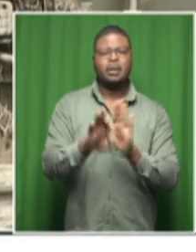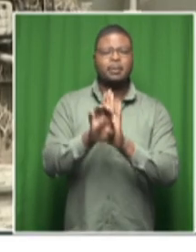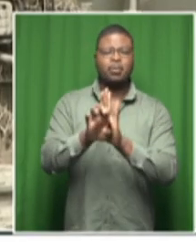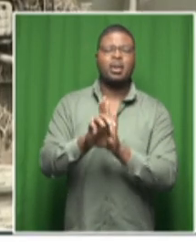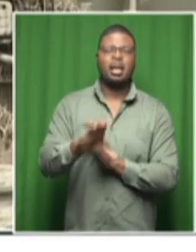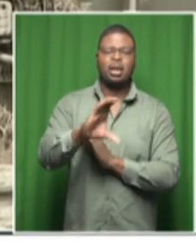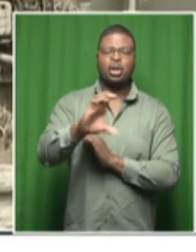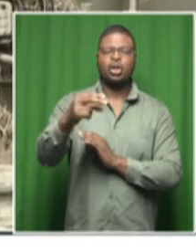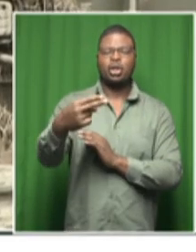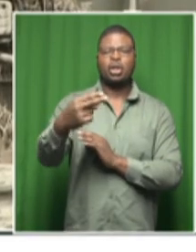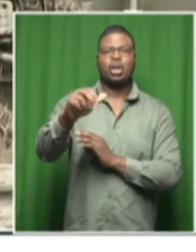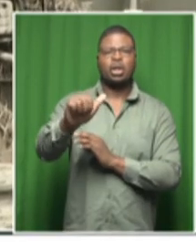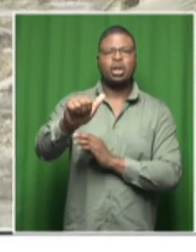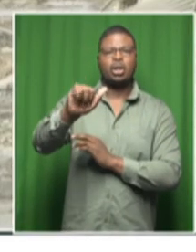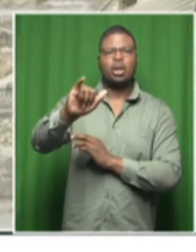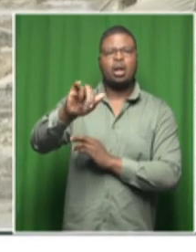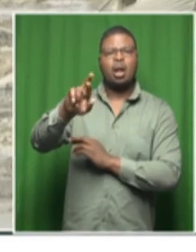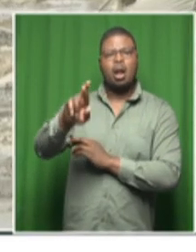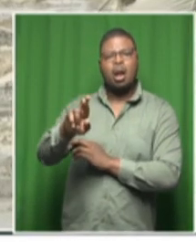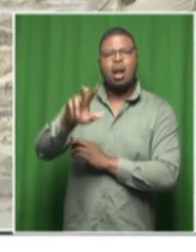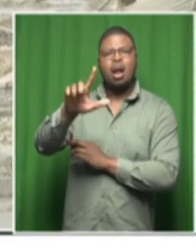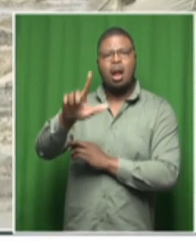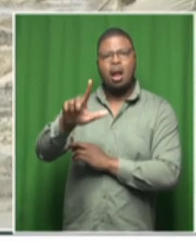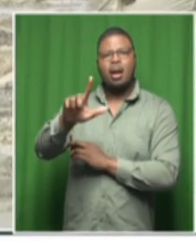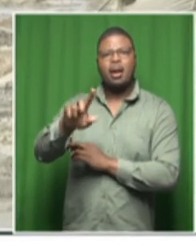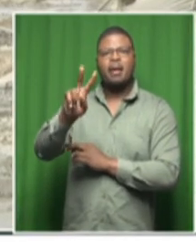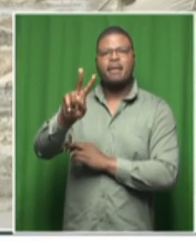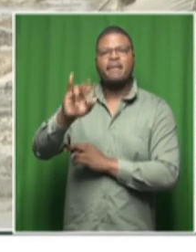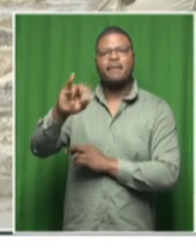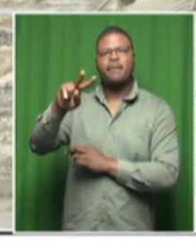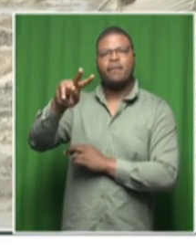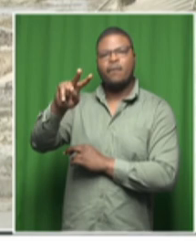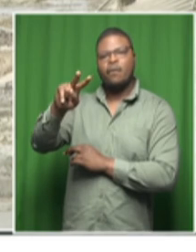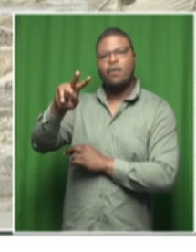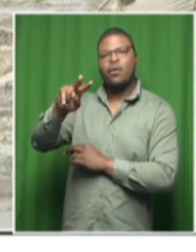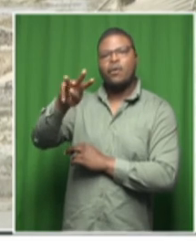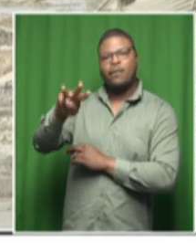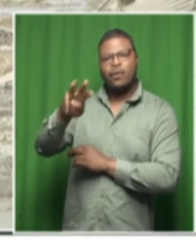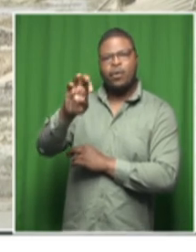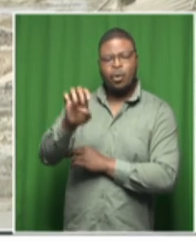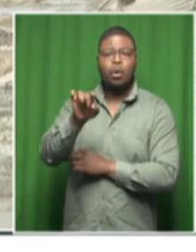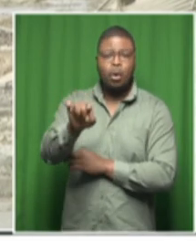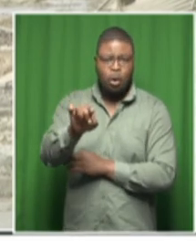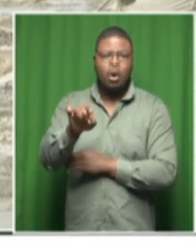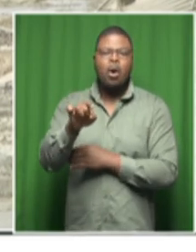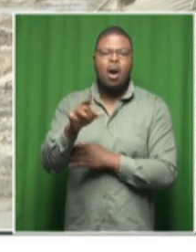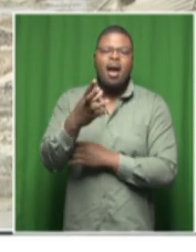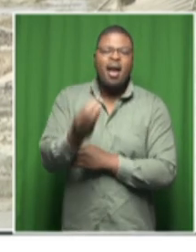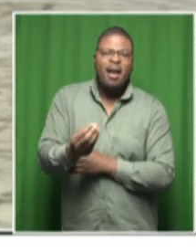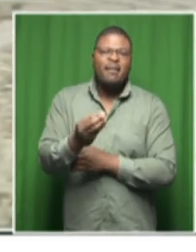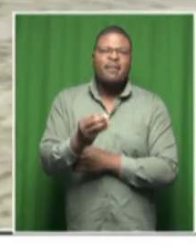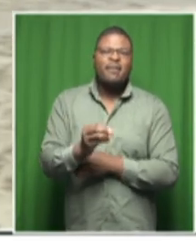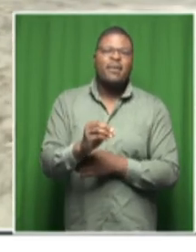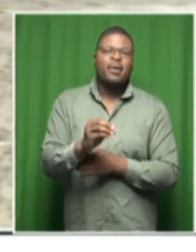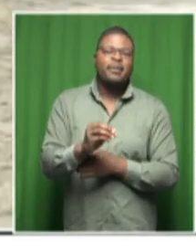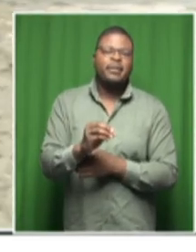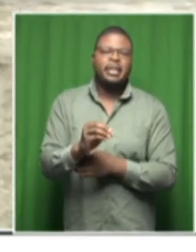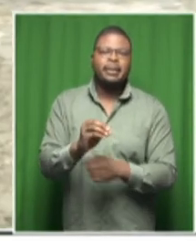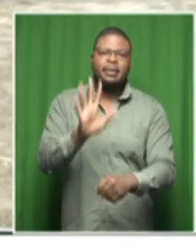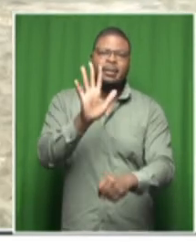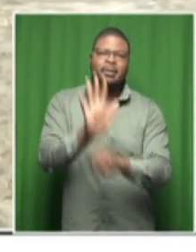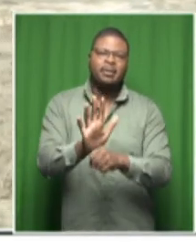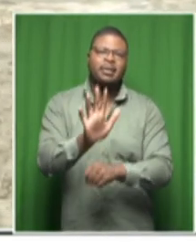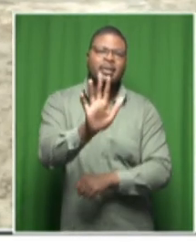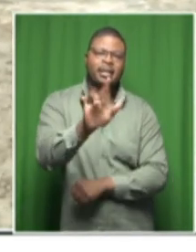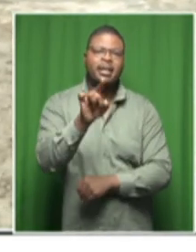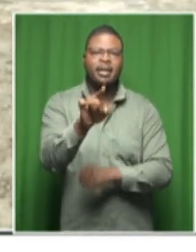you have uh almost about 15 houses that were completely washed away and there